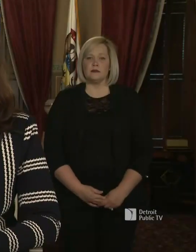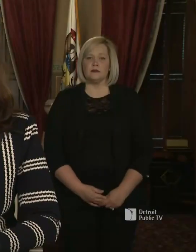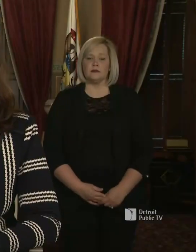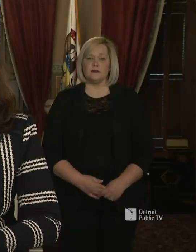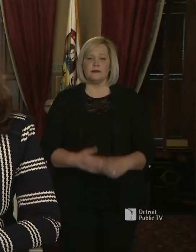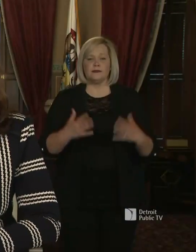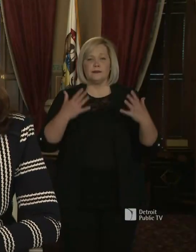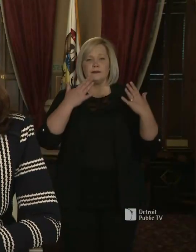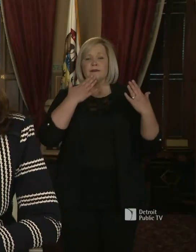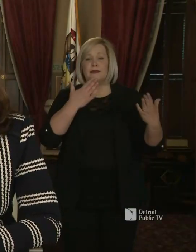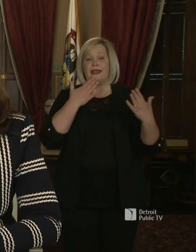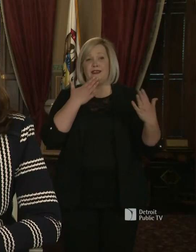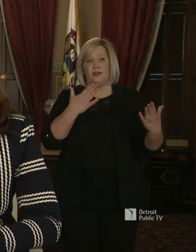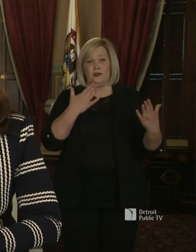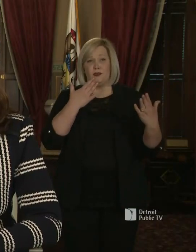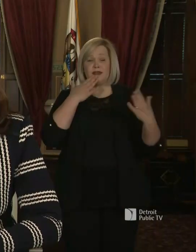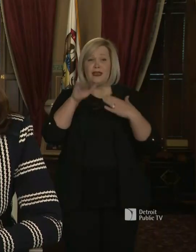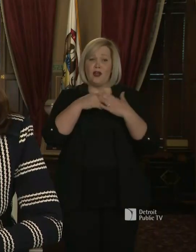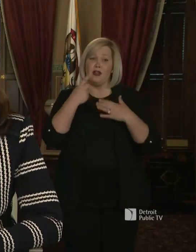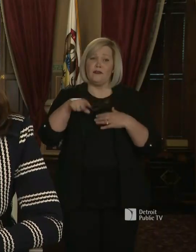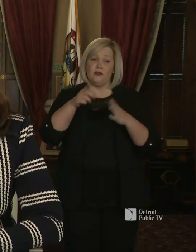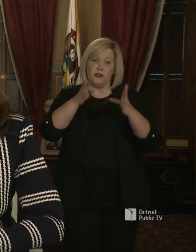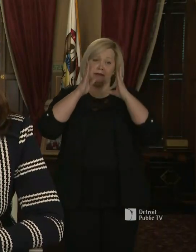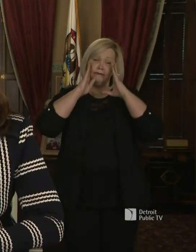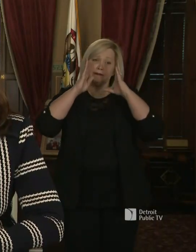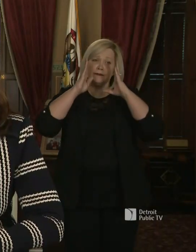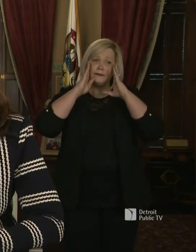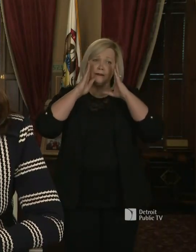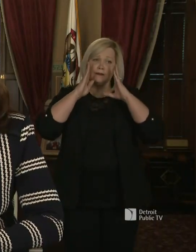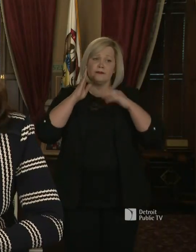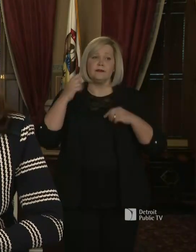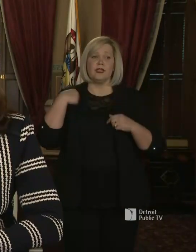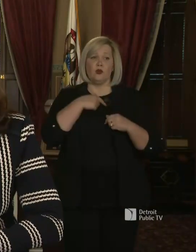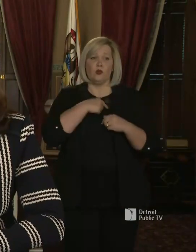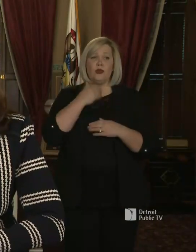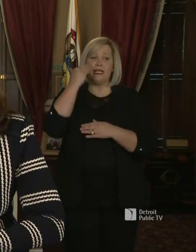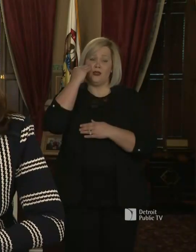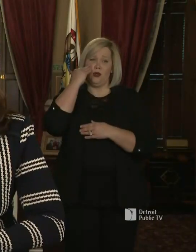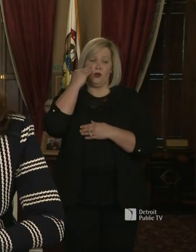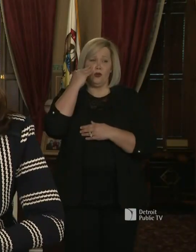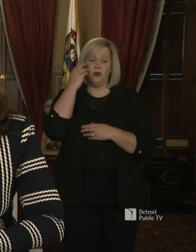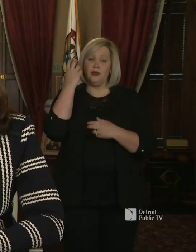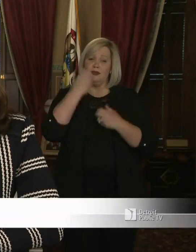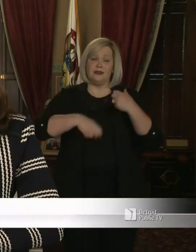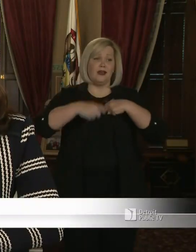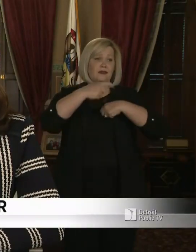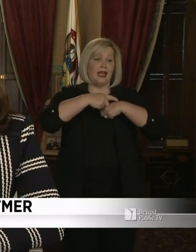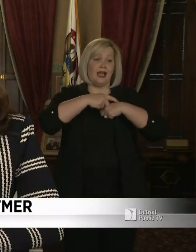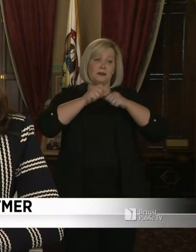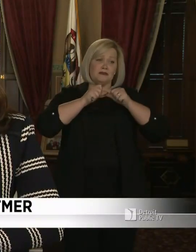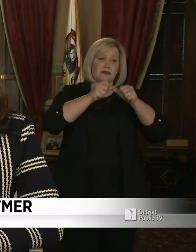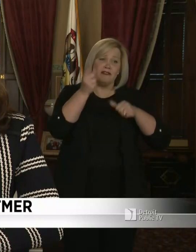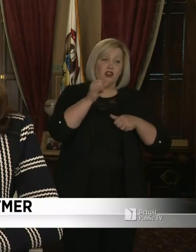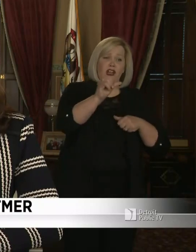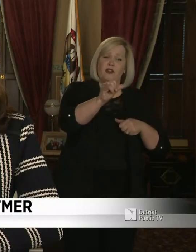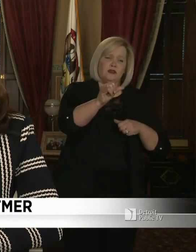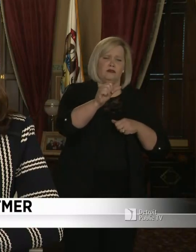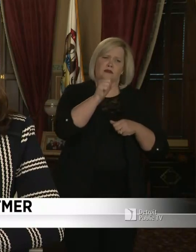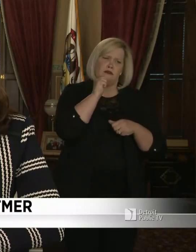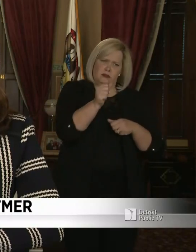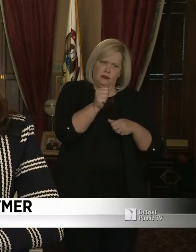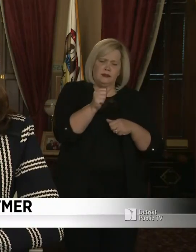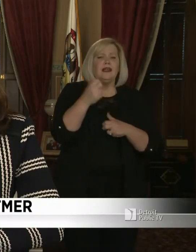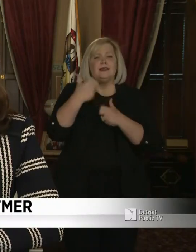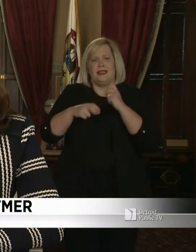Well, thank you. And thank you all for tuning in. You know, we know that tough times don't last, but tough people do. We've been